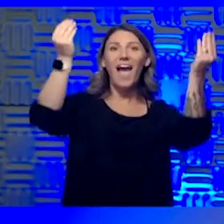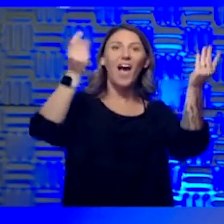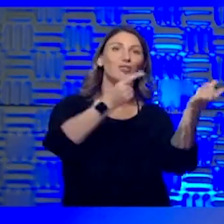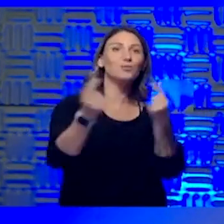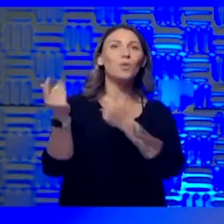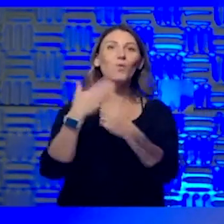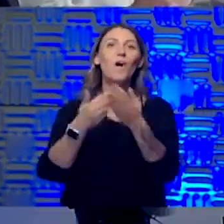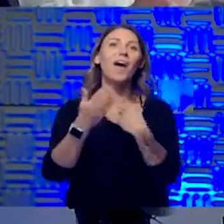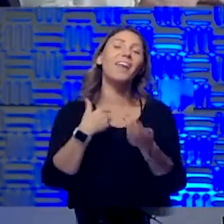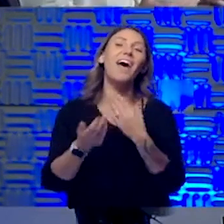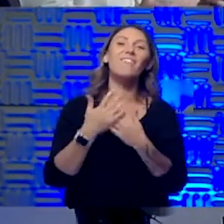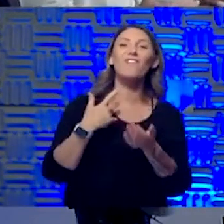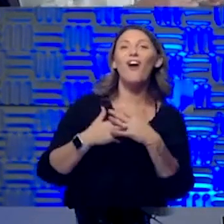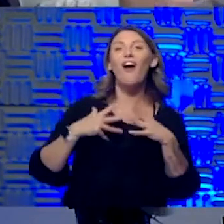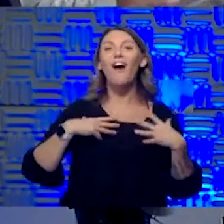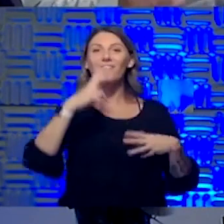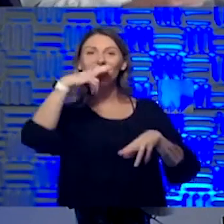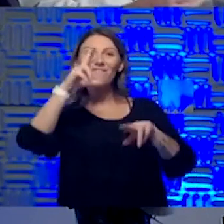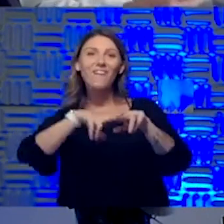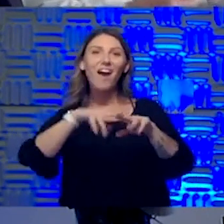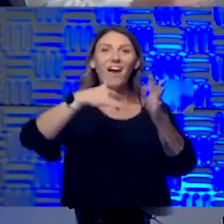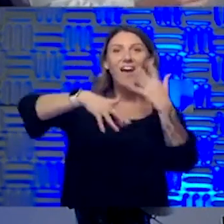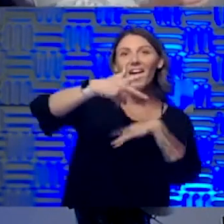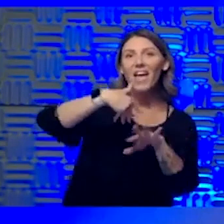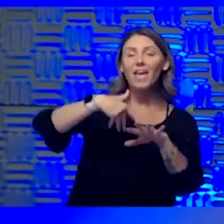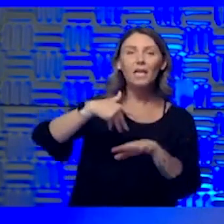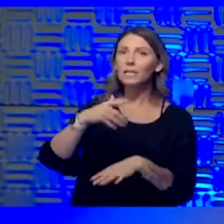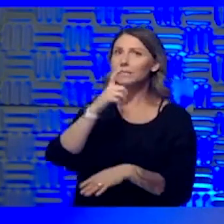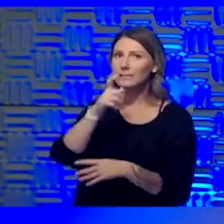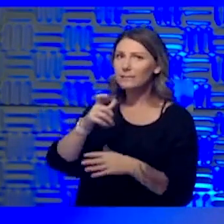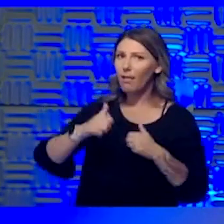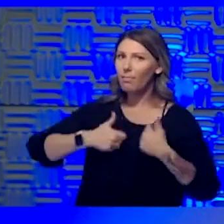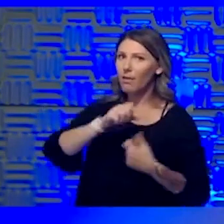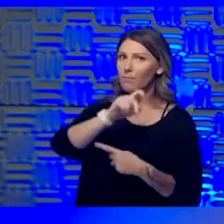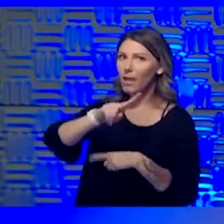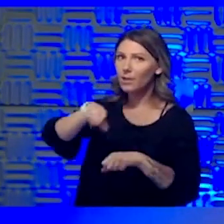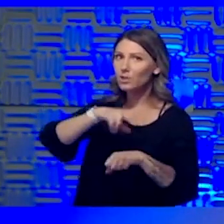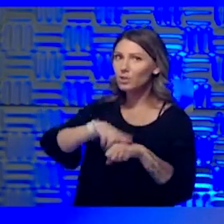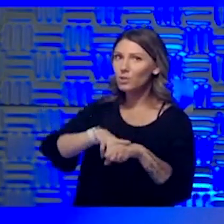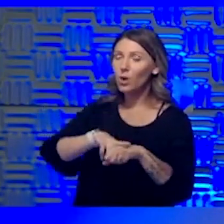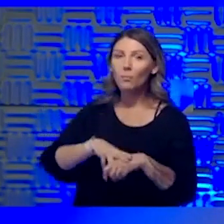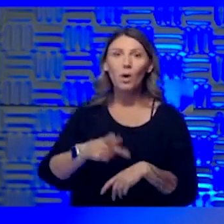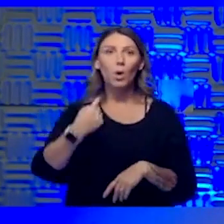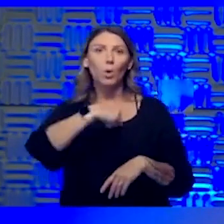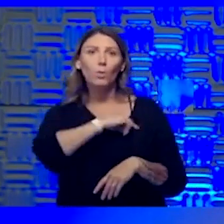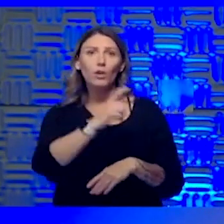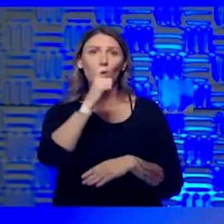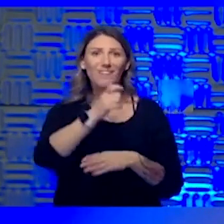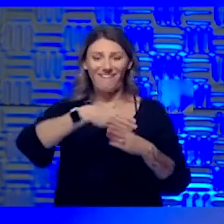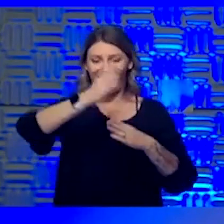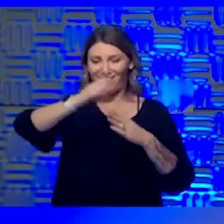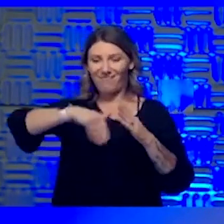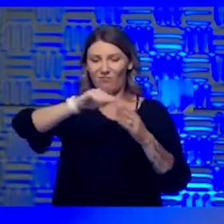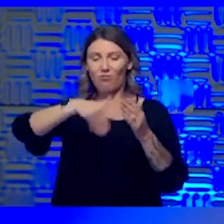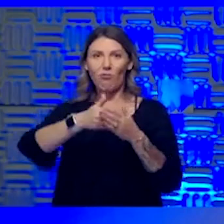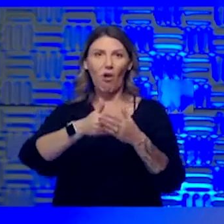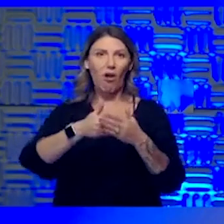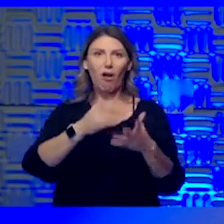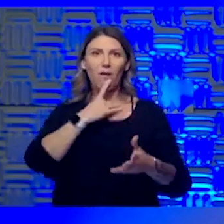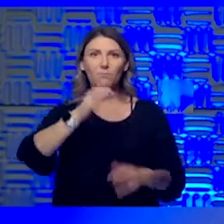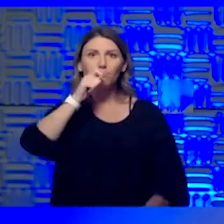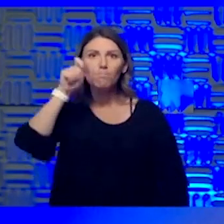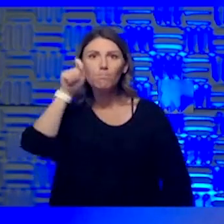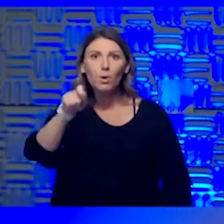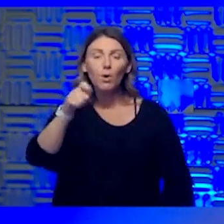It's not life back to normal. Right. To paraphrase Dr. Fauci yesterday, you know, we are not the end all be all. We are trying to give you the optimal